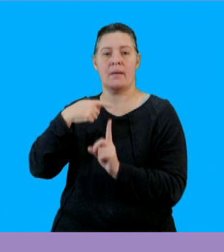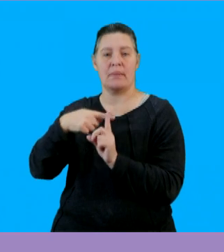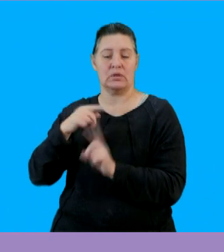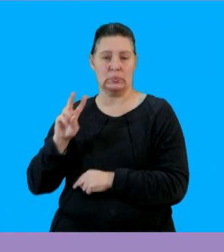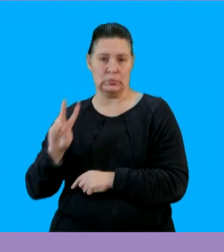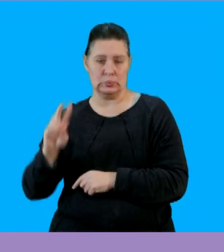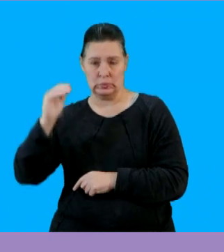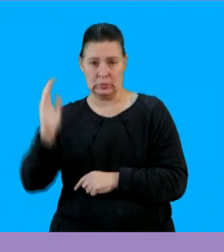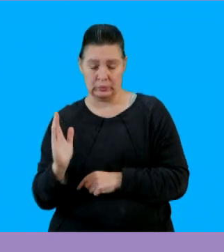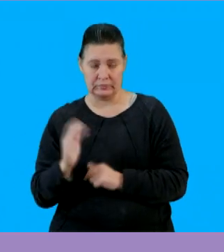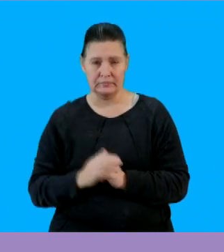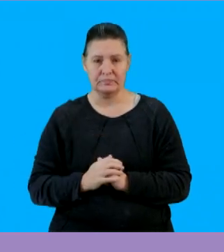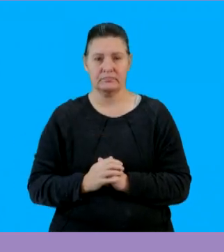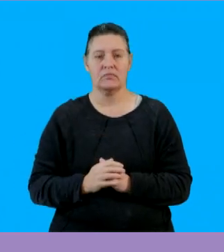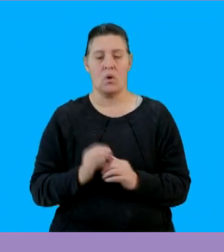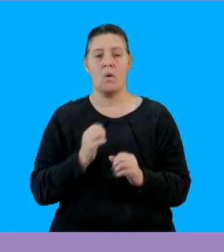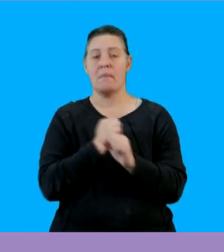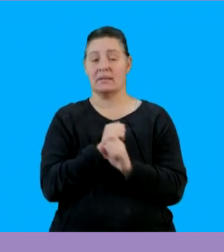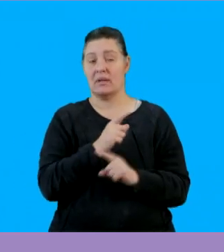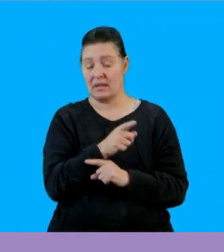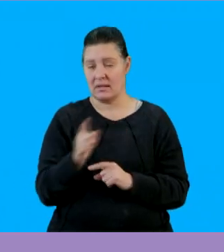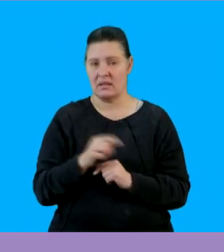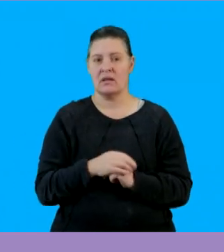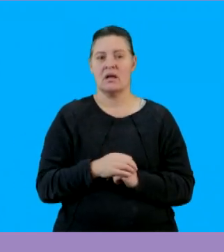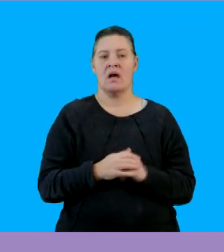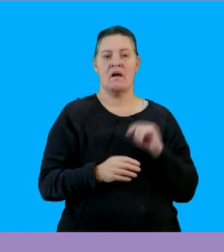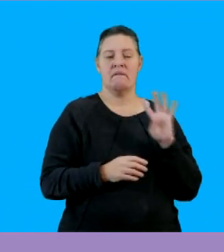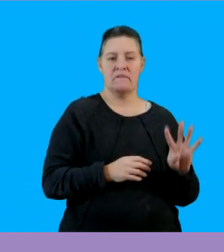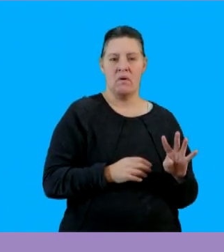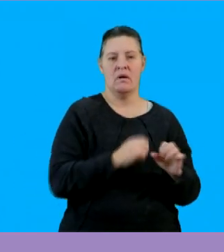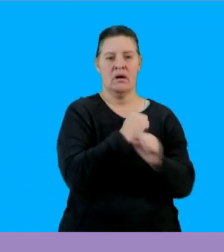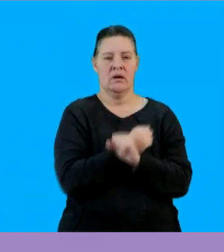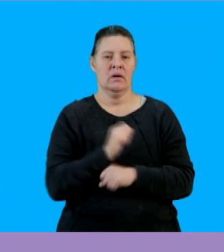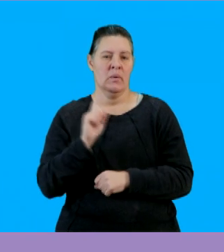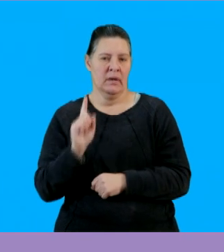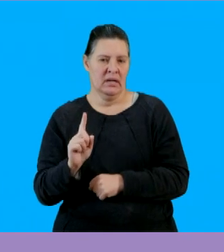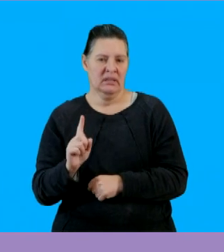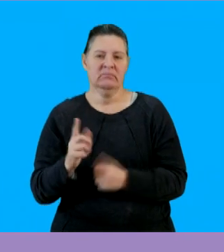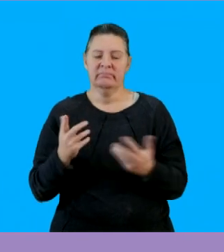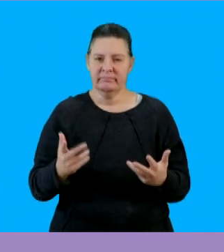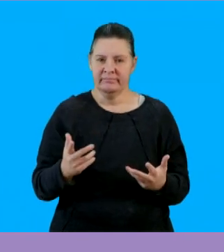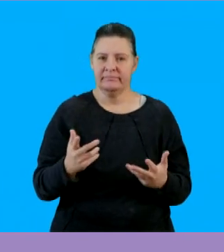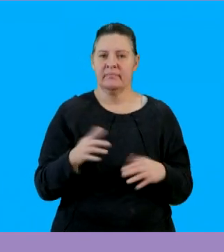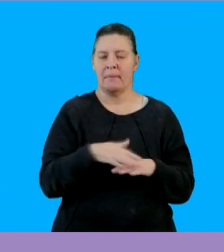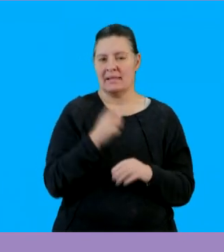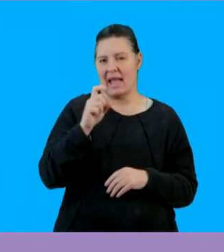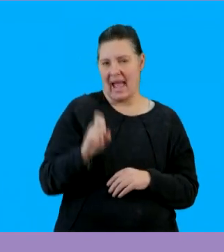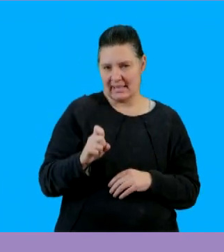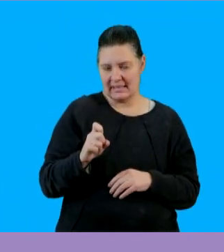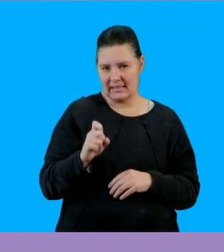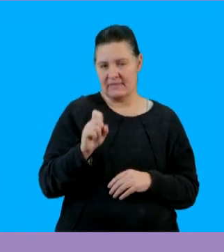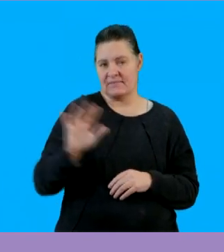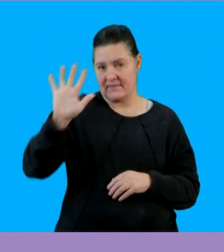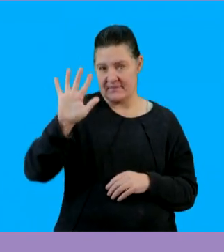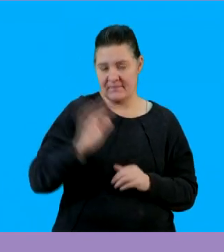5 plus 2 so let's multiply we have the 4 multiplied by the 1 that is there placed